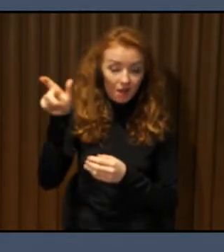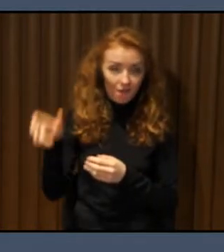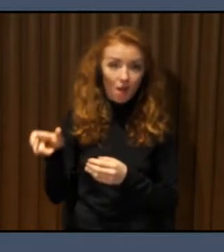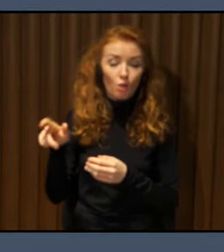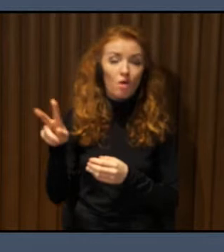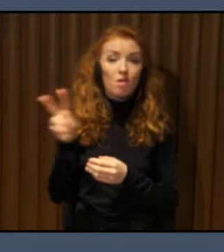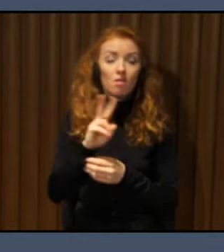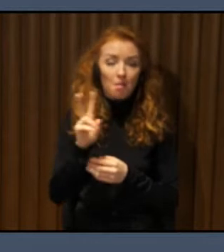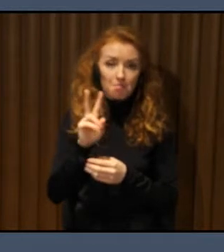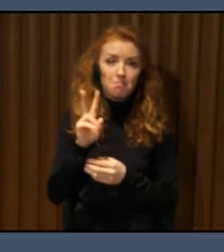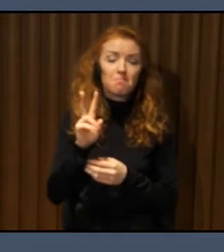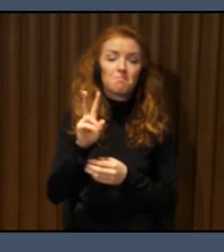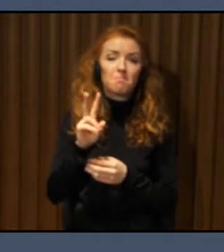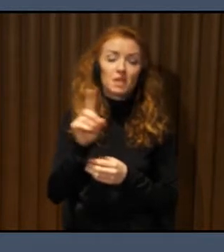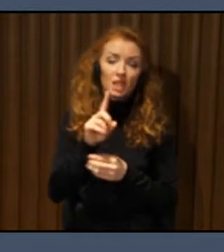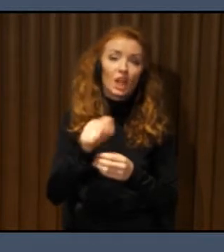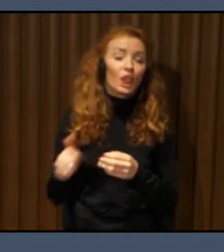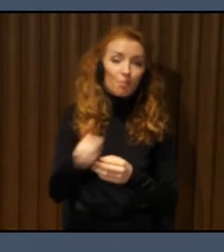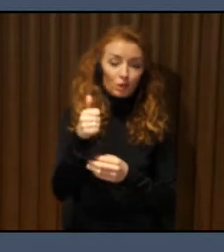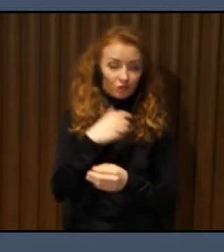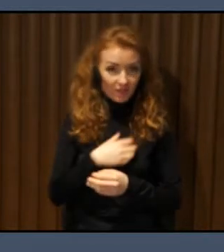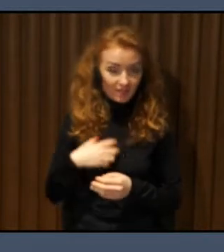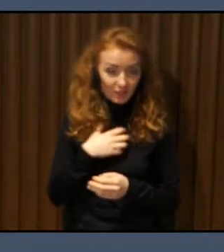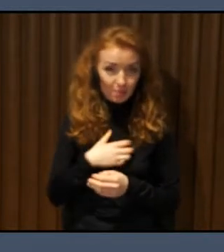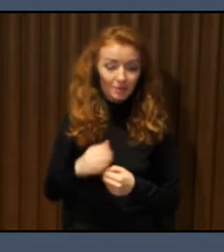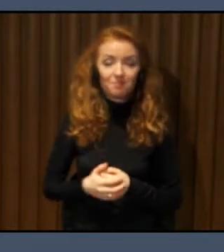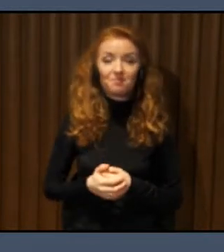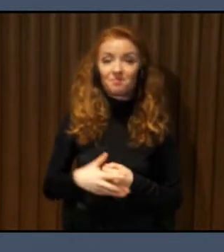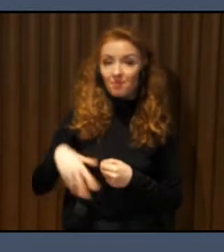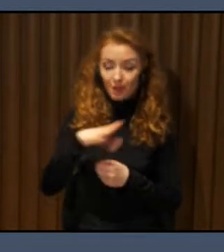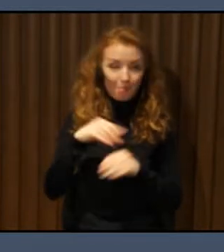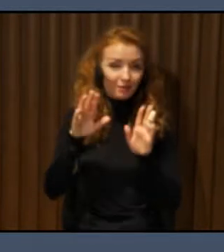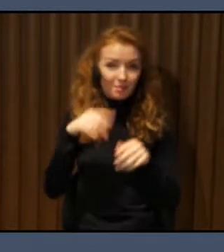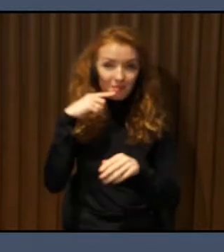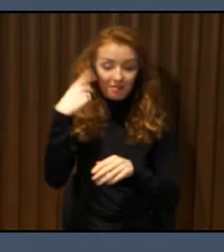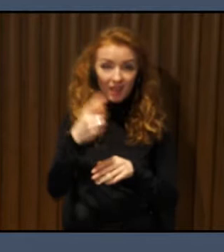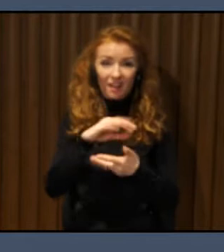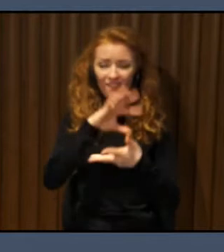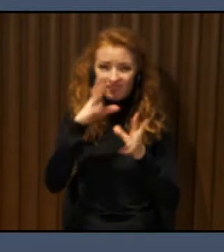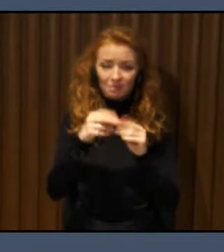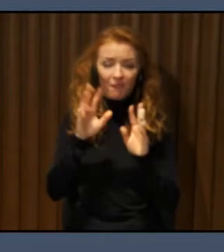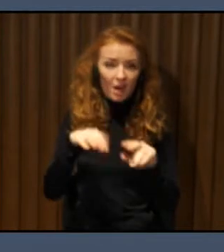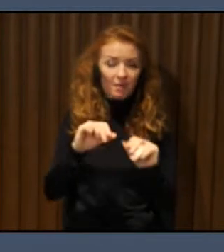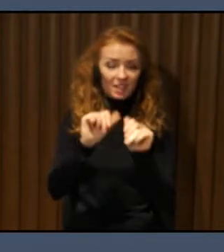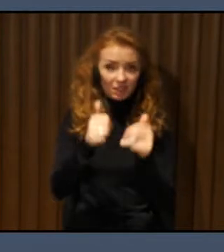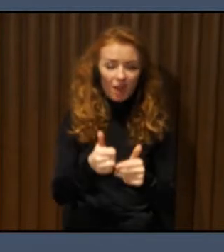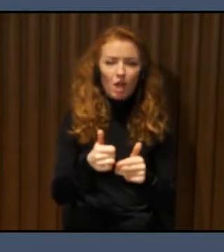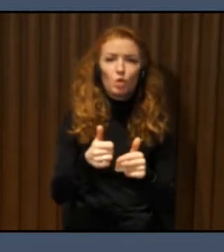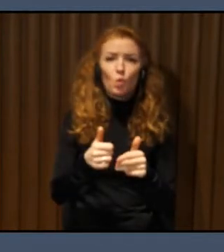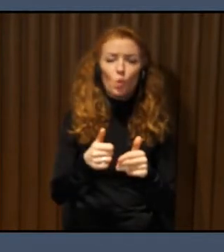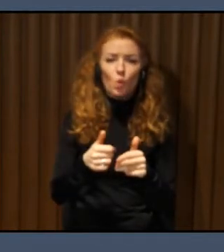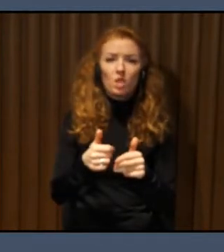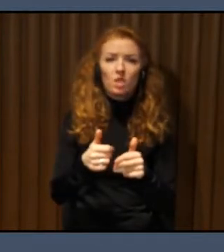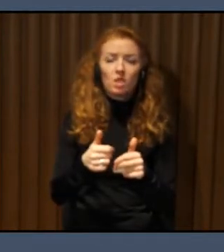is just saying that we could build a continent with deaf people, for example, because there is more